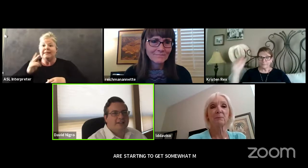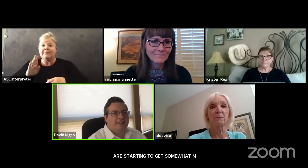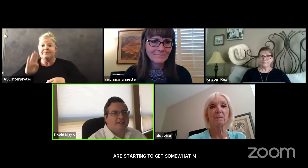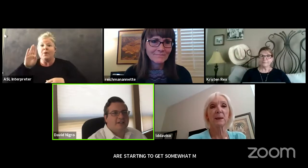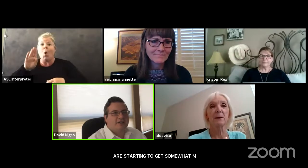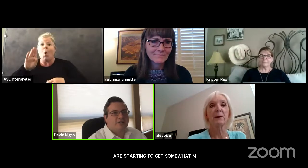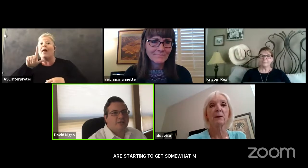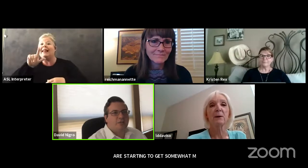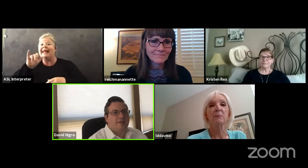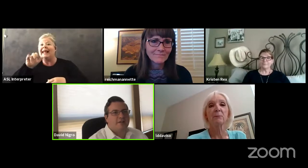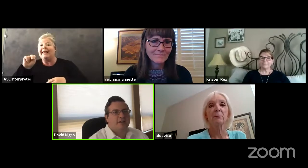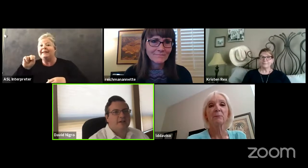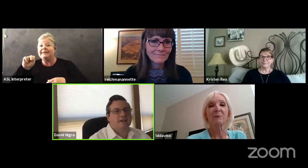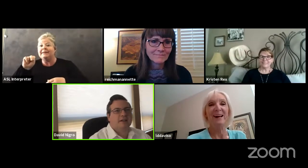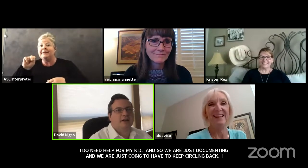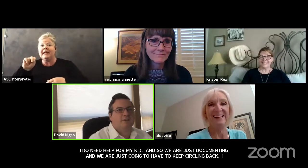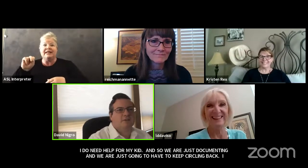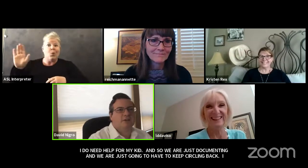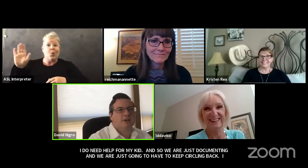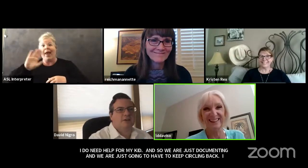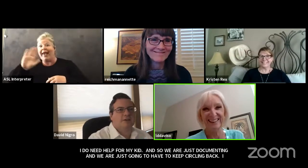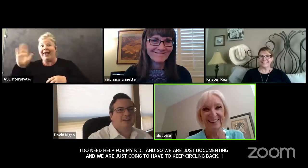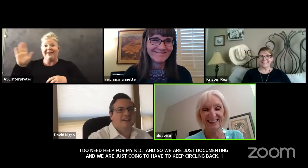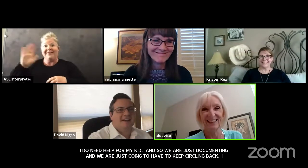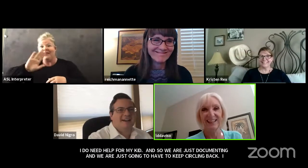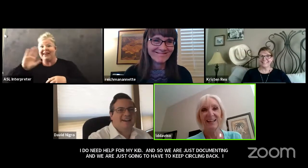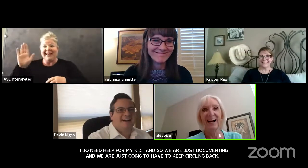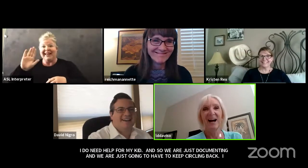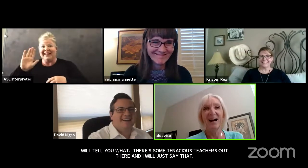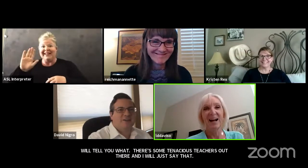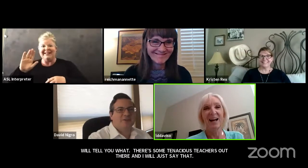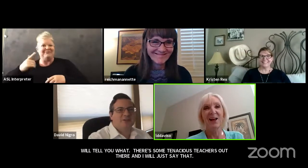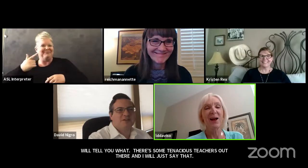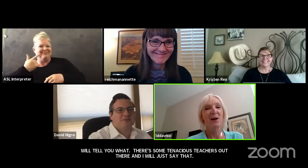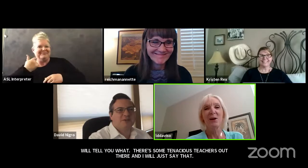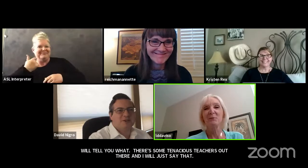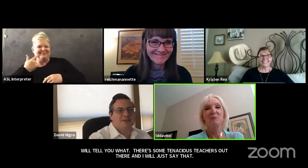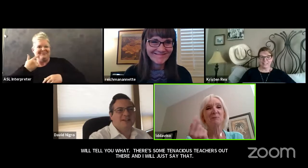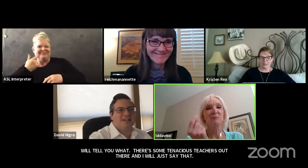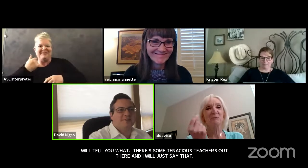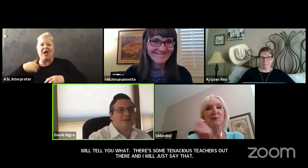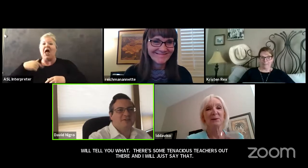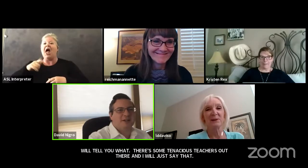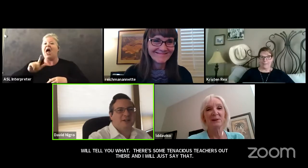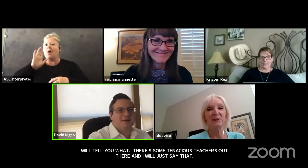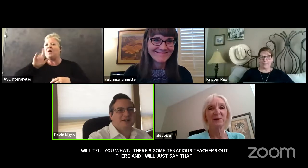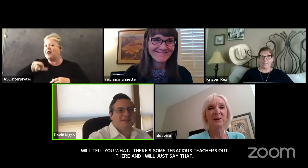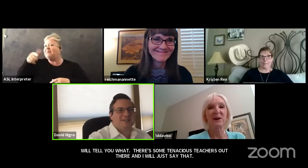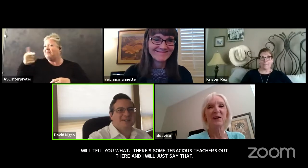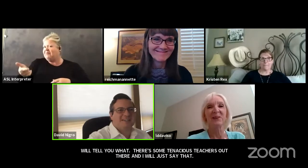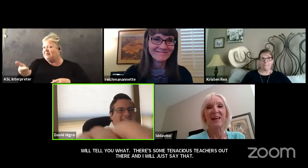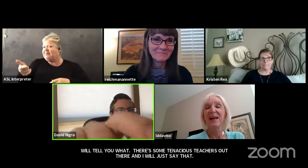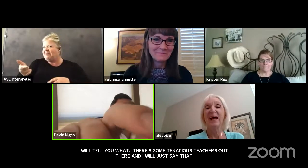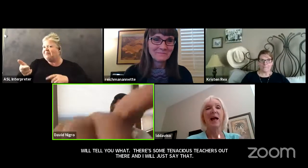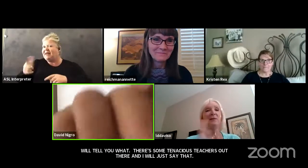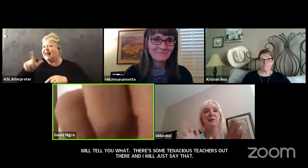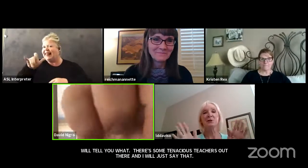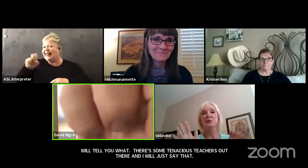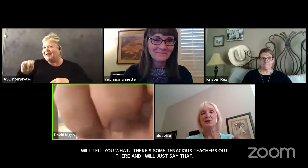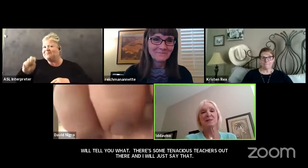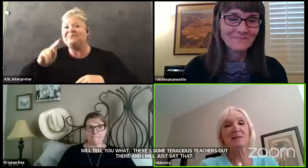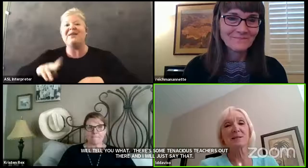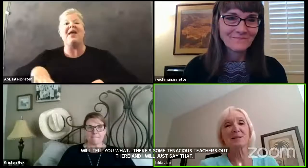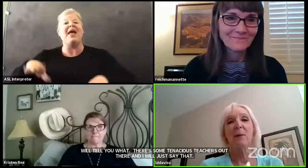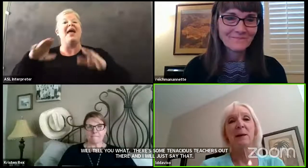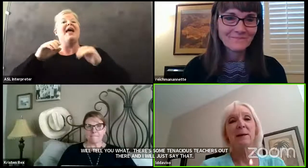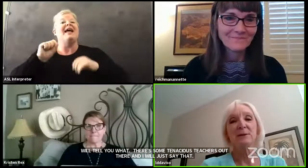Lynn, I see Lynn is waving. Um, I, uh, I will cede the floor to you and then I'll ask my two follow-up questions. Okay. And